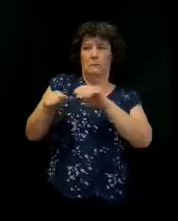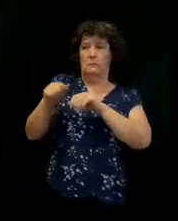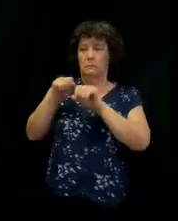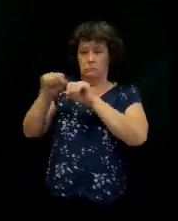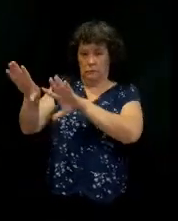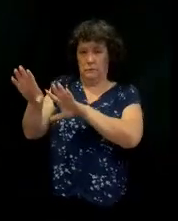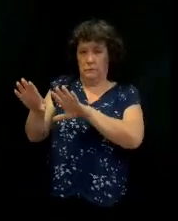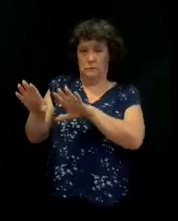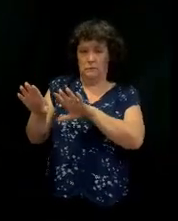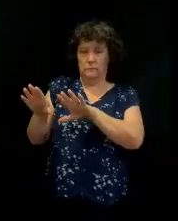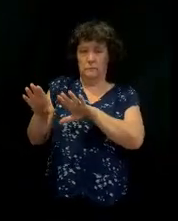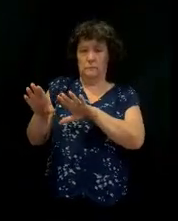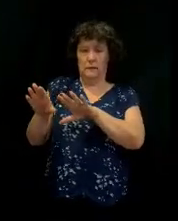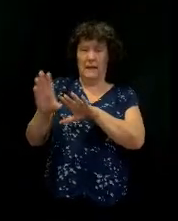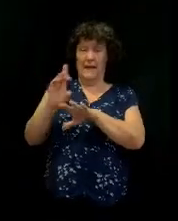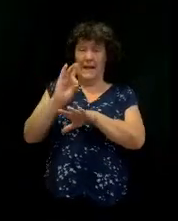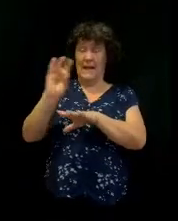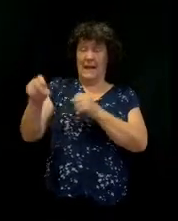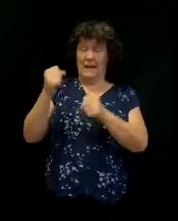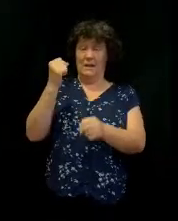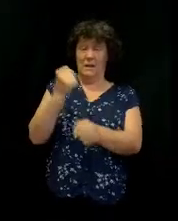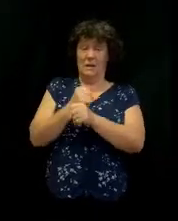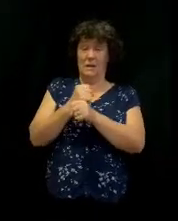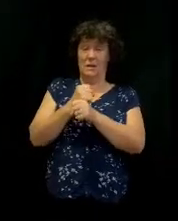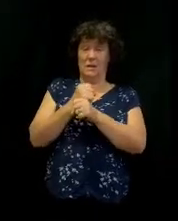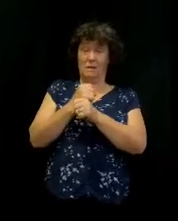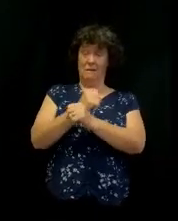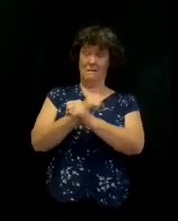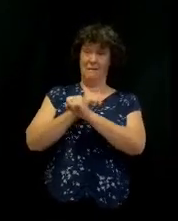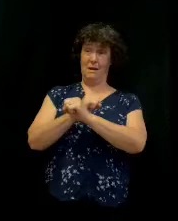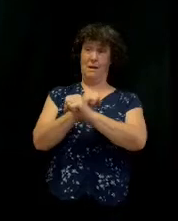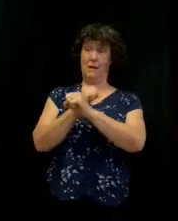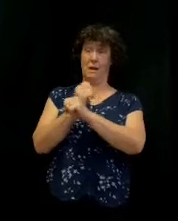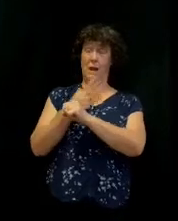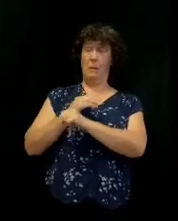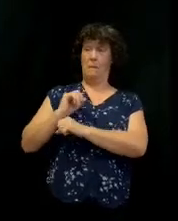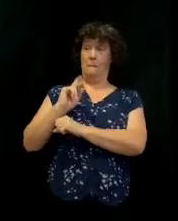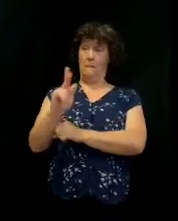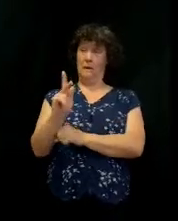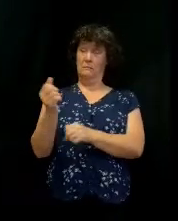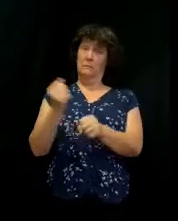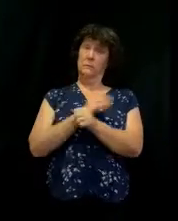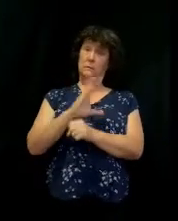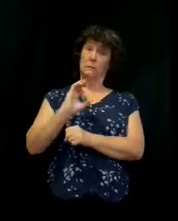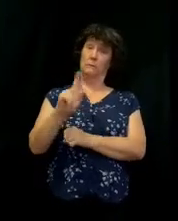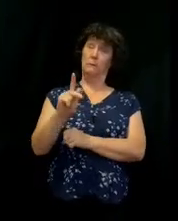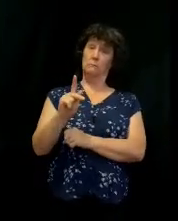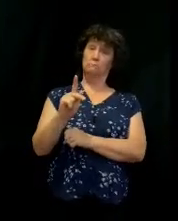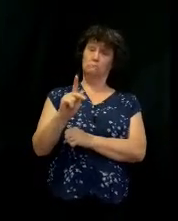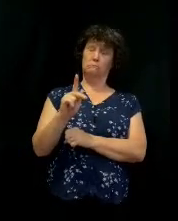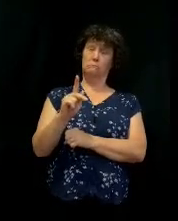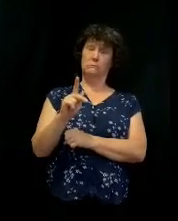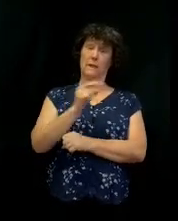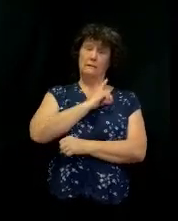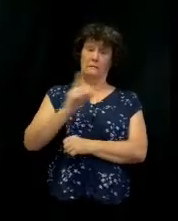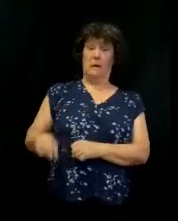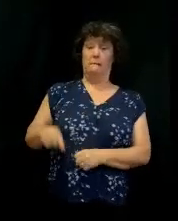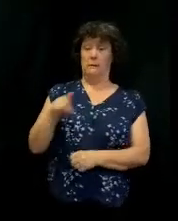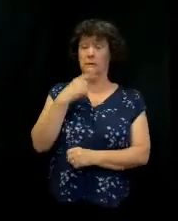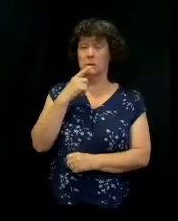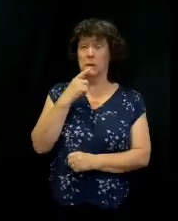David hears about it, 80 years, 80 years in captivity. He says, listen, I'm going back to get the ark. I'm going to go back and get this ark.